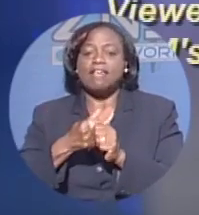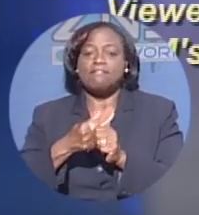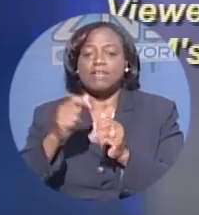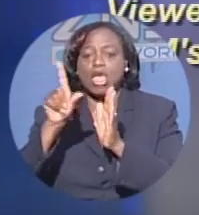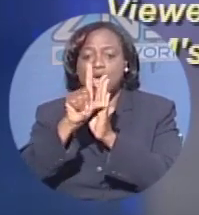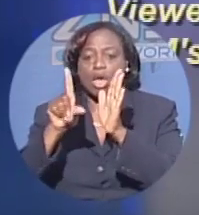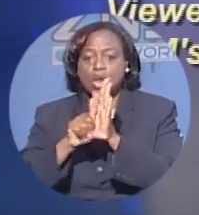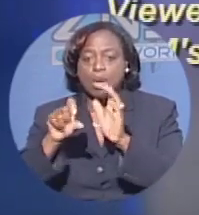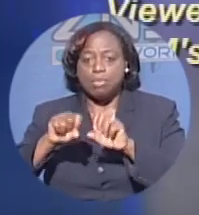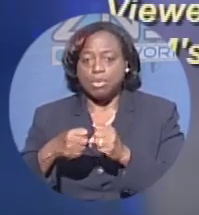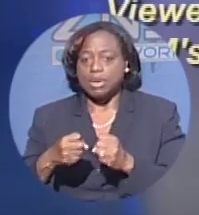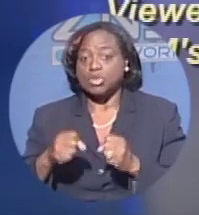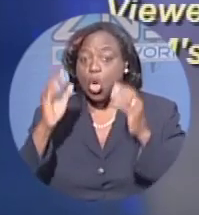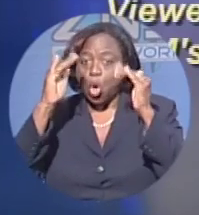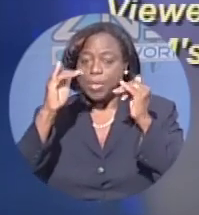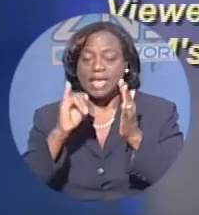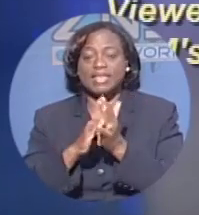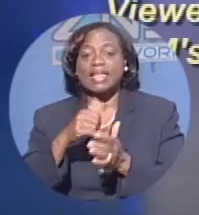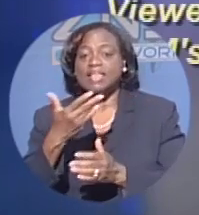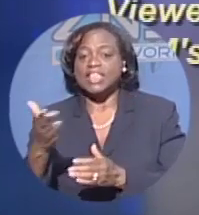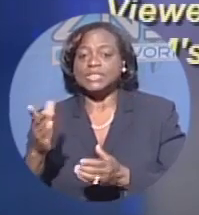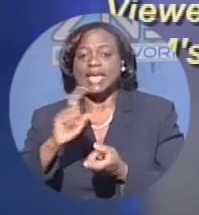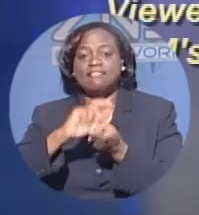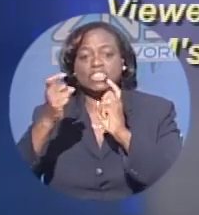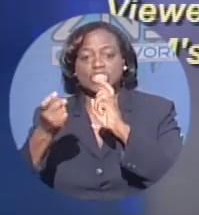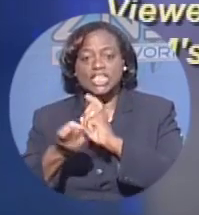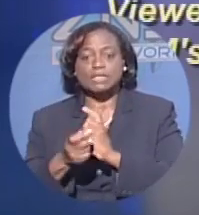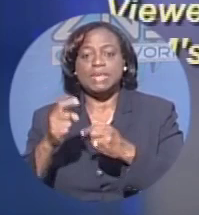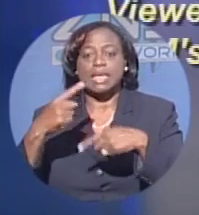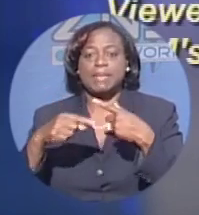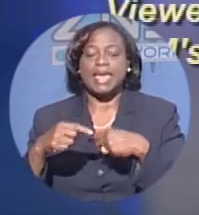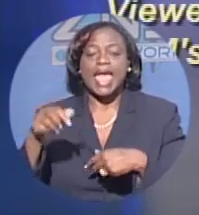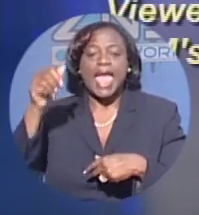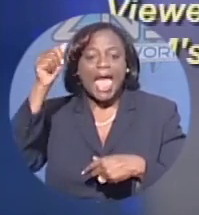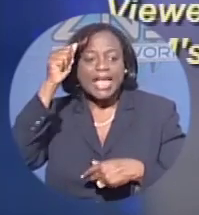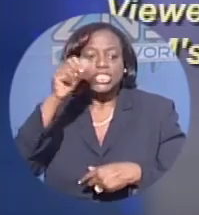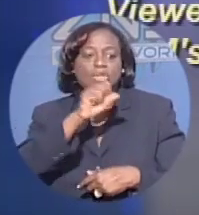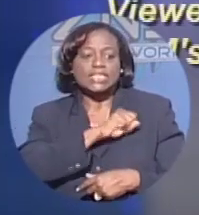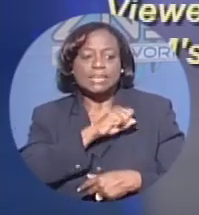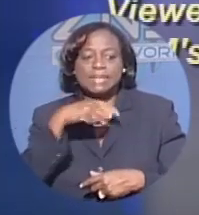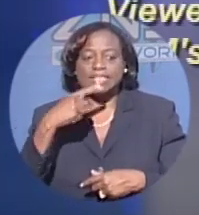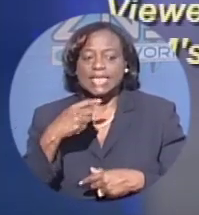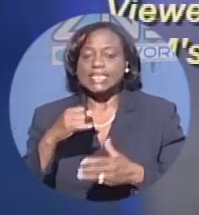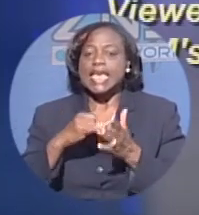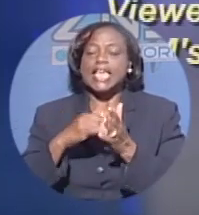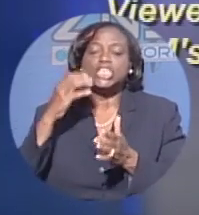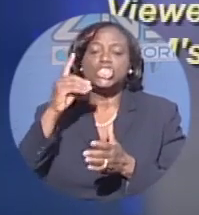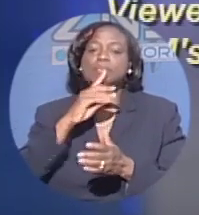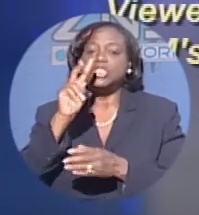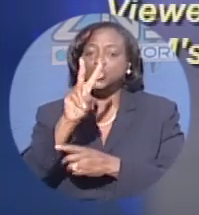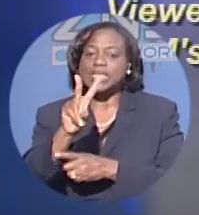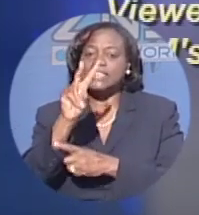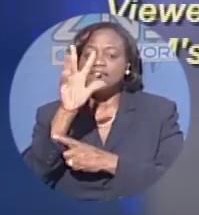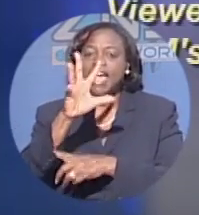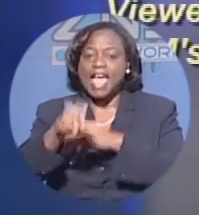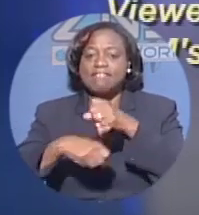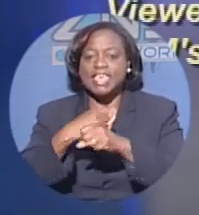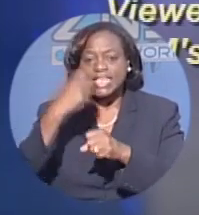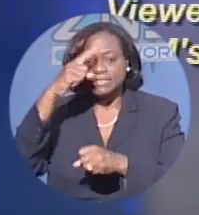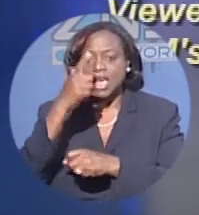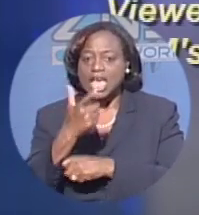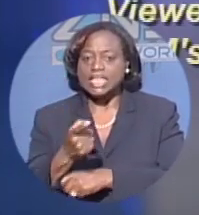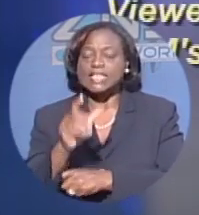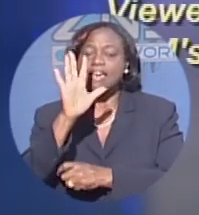these were the types of changes that would be coming. Anzio Simmons said, It should be 25 years for guns, 5